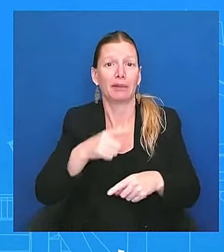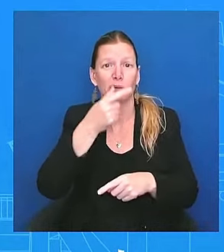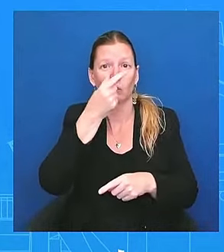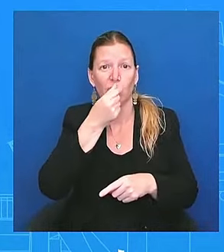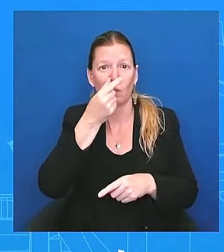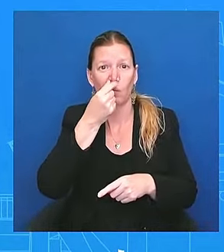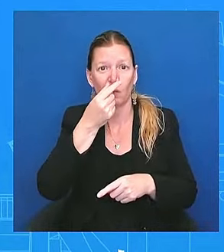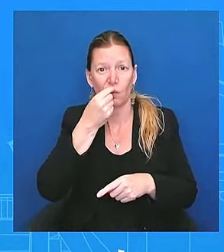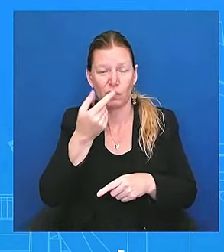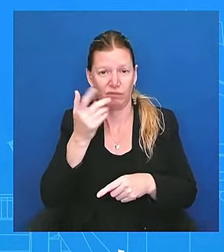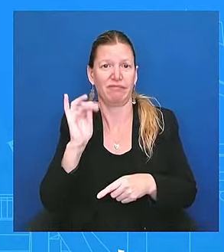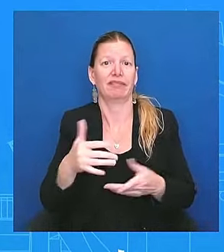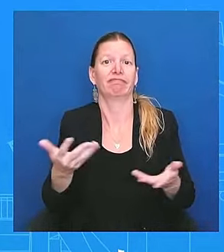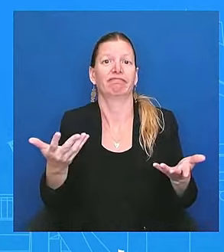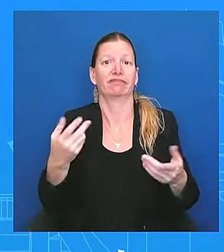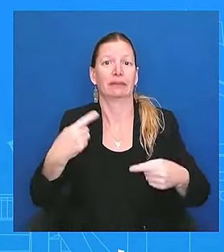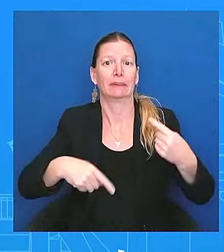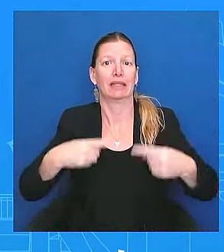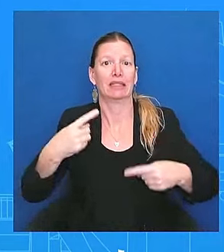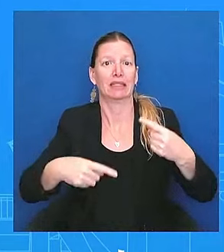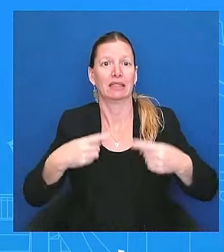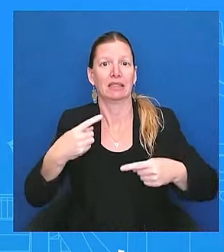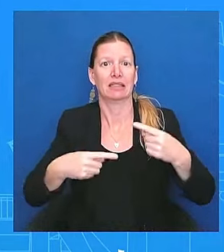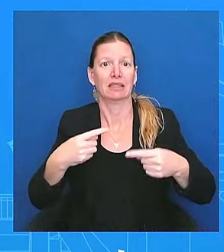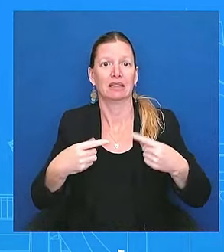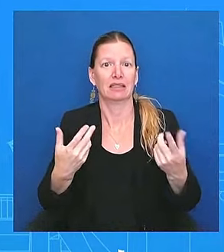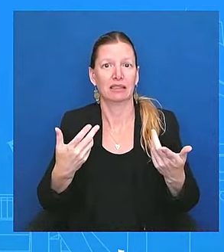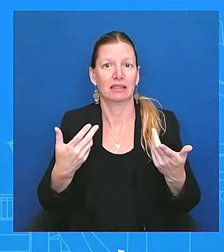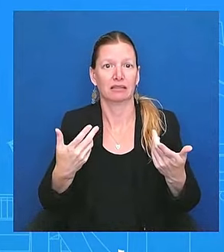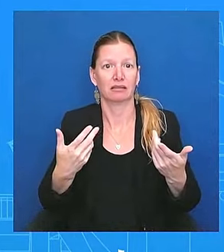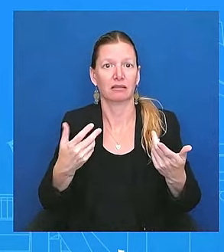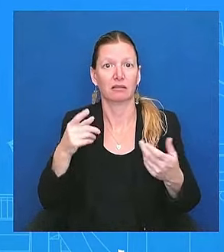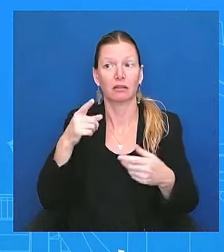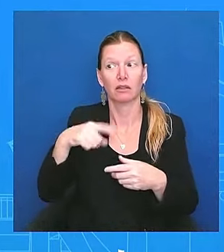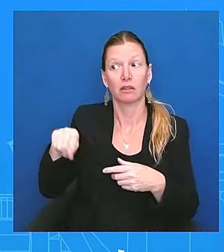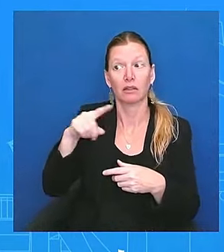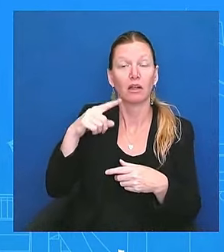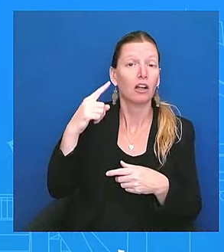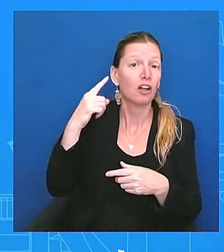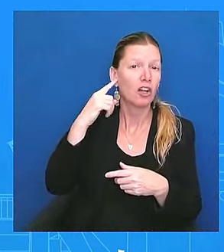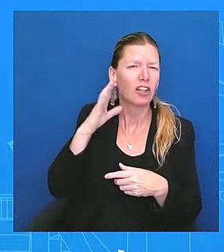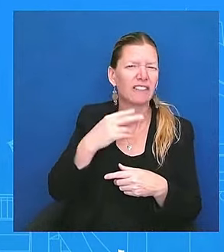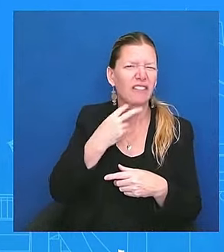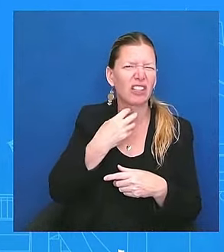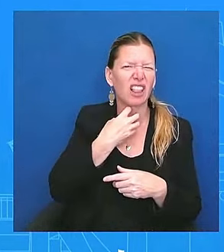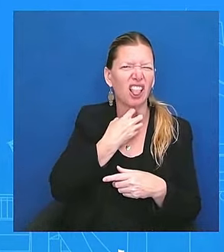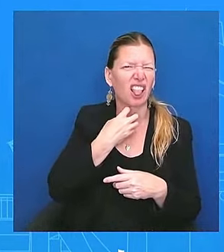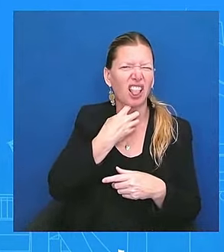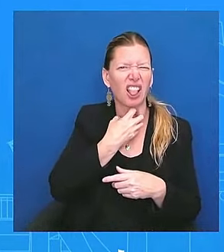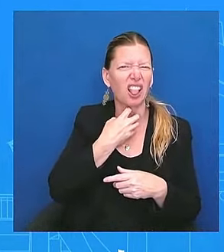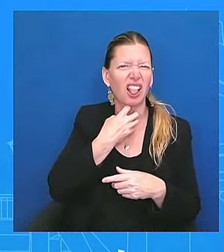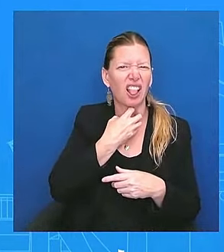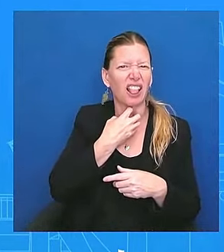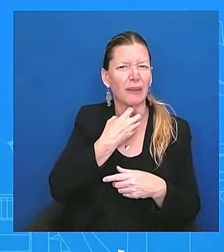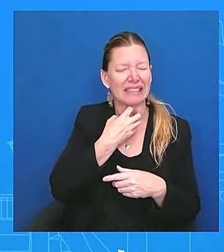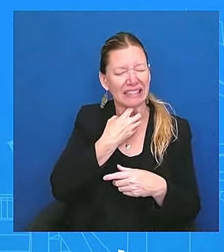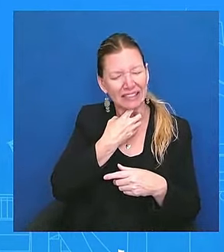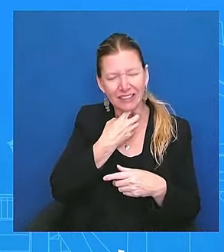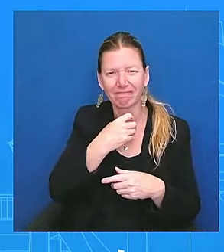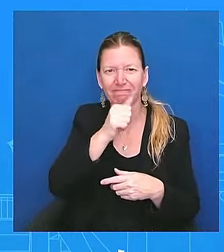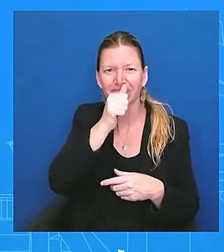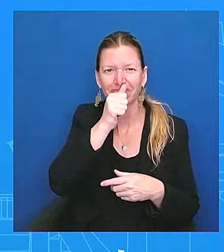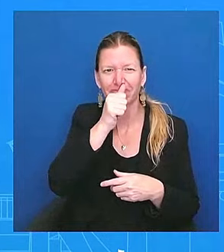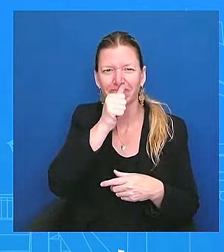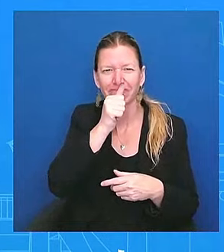his, his voice being hoarse. Because he knew he had to push through. He knew he has to power through. That's what presidents do. If you care